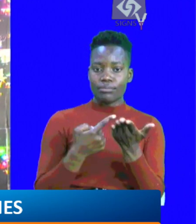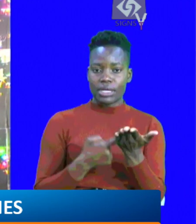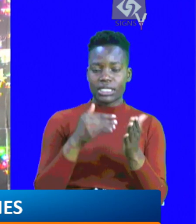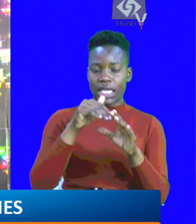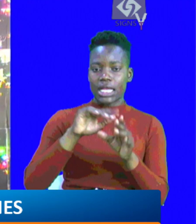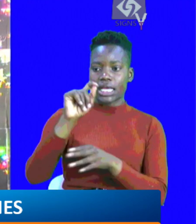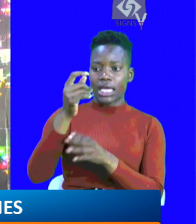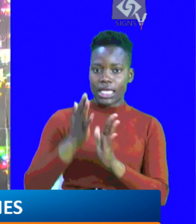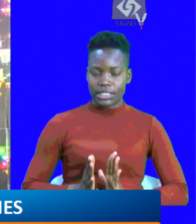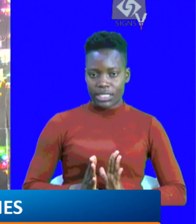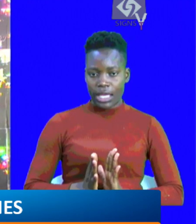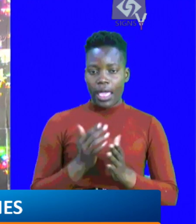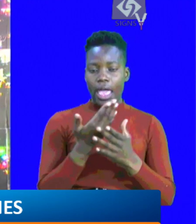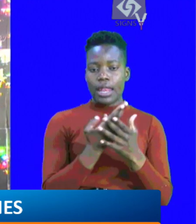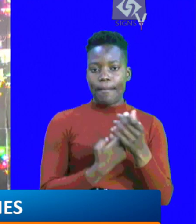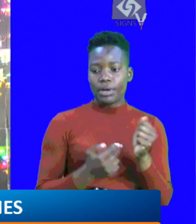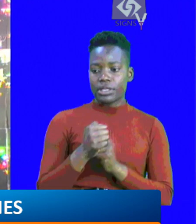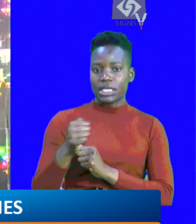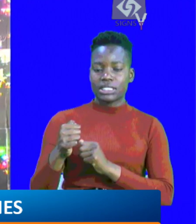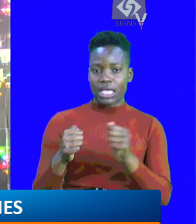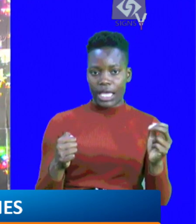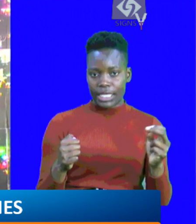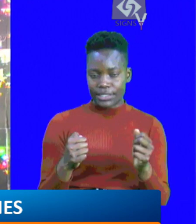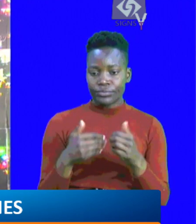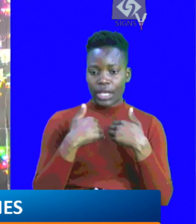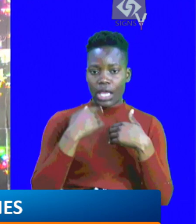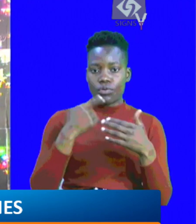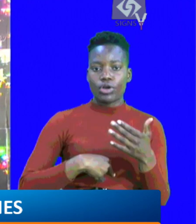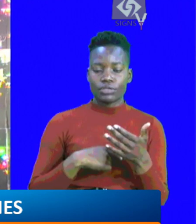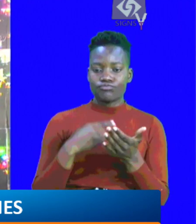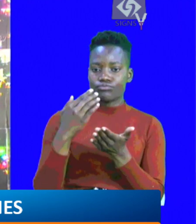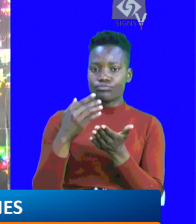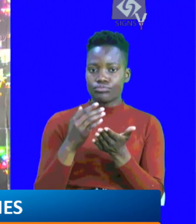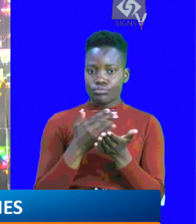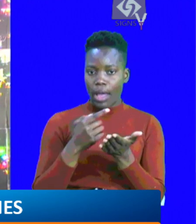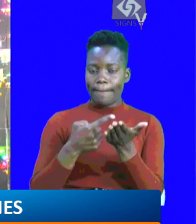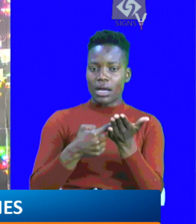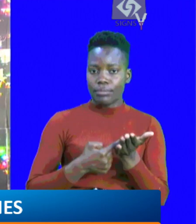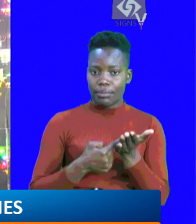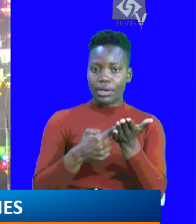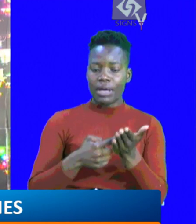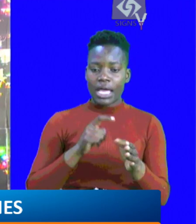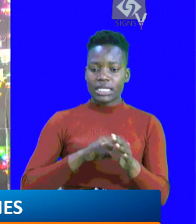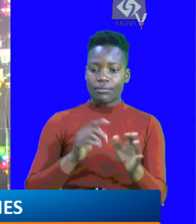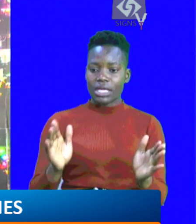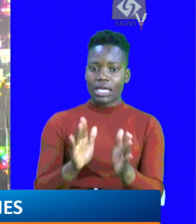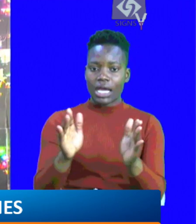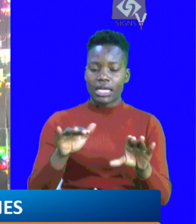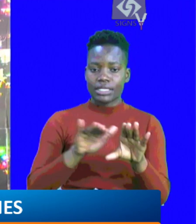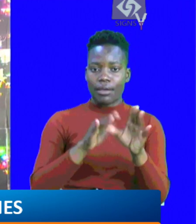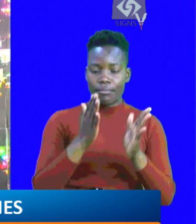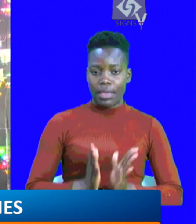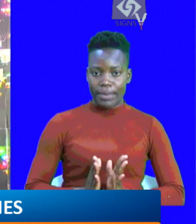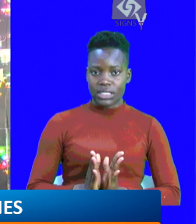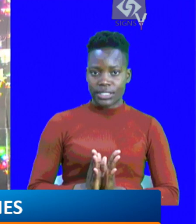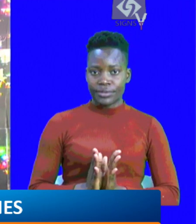have sparked debate amongst Kenyans. And both sides engaged in intense lobbying Monday